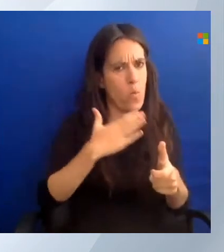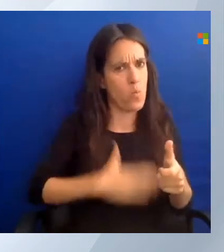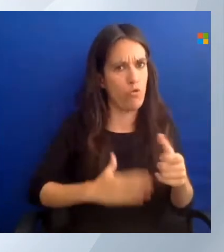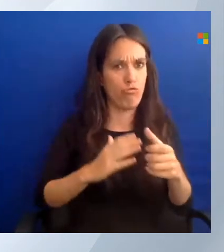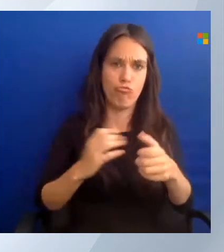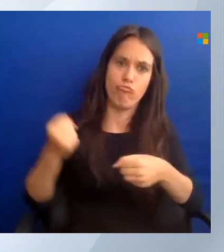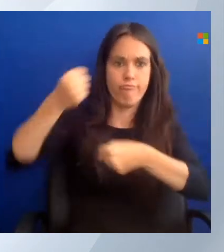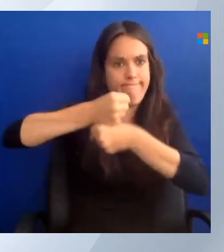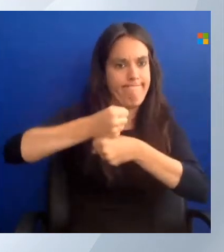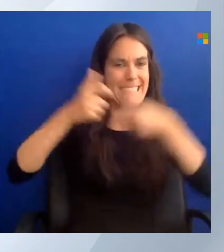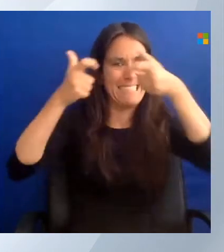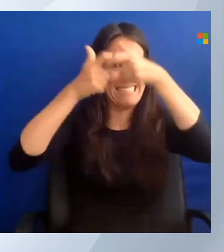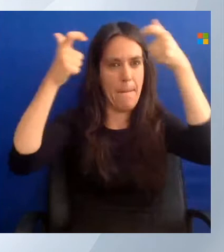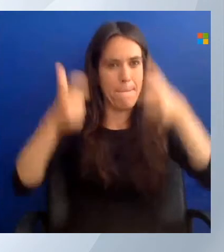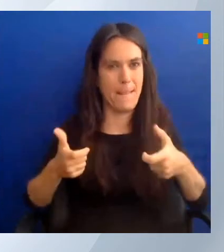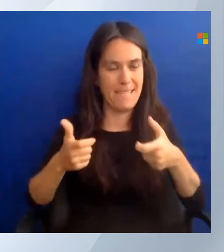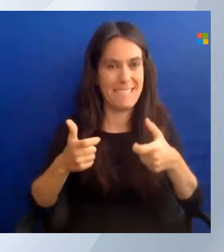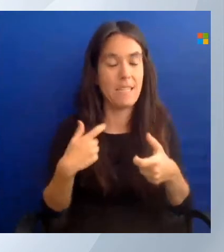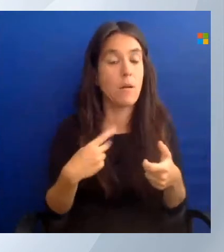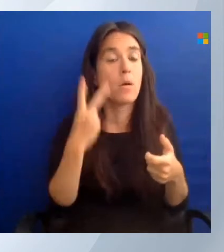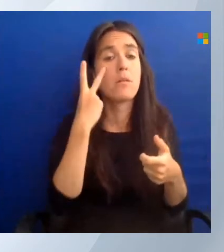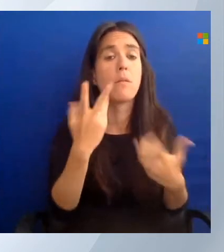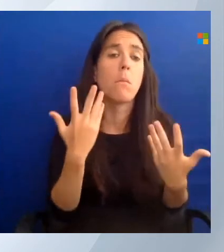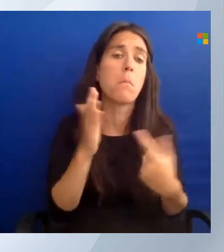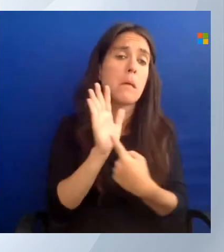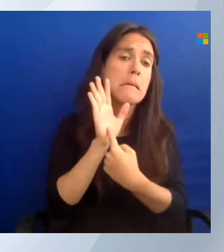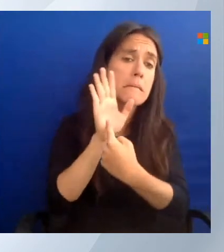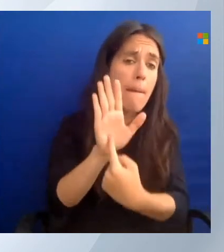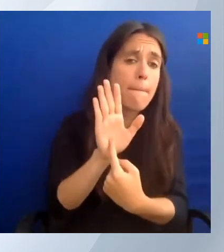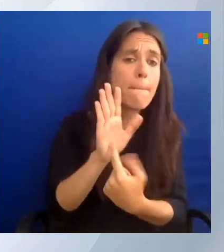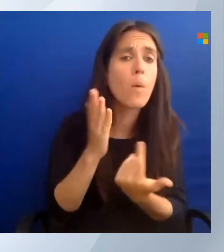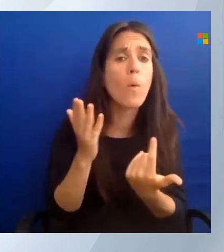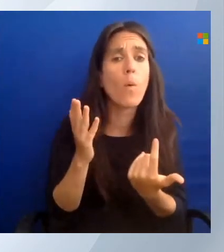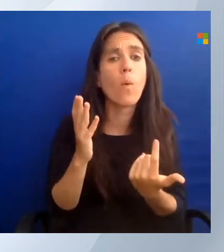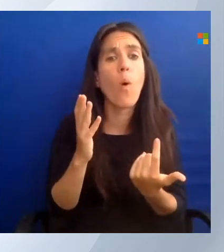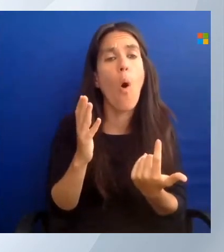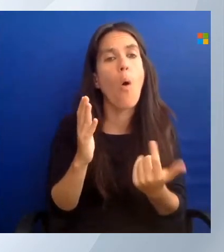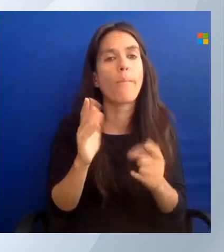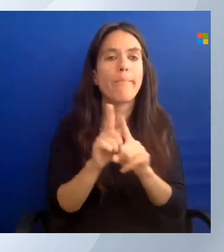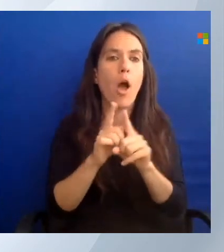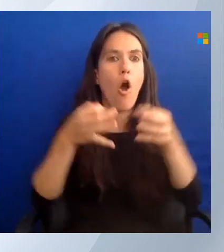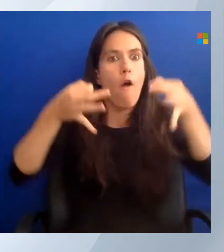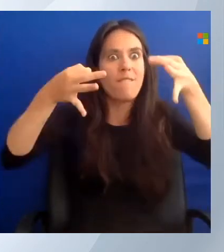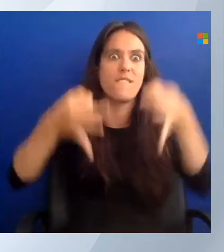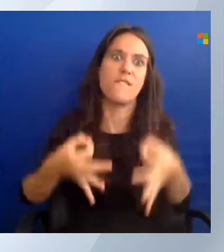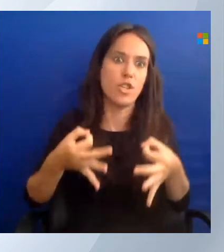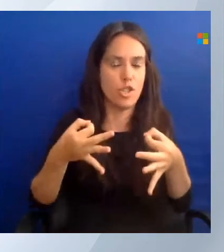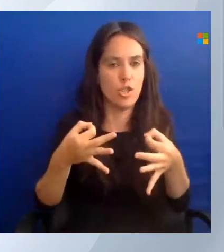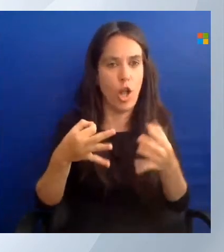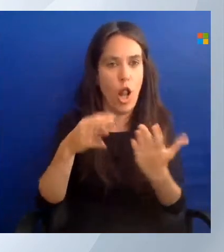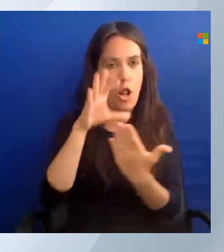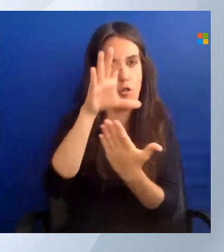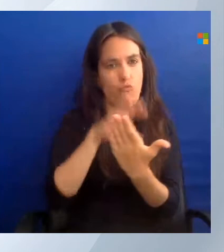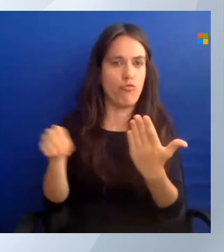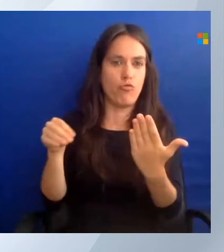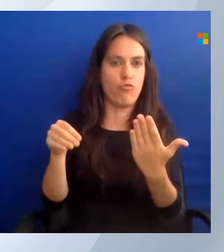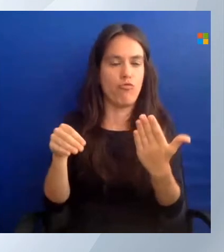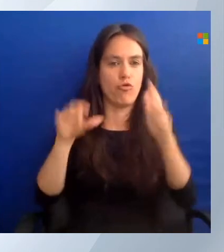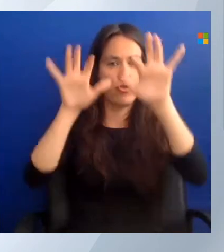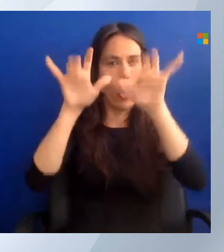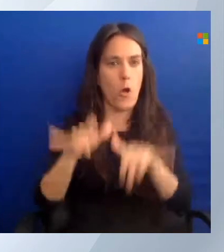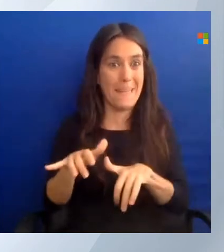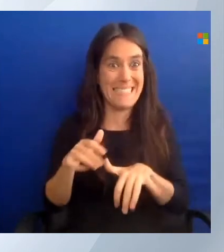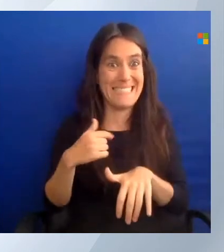I can look for an example or look through the official documentation on that. That's very possible and will